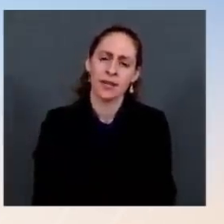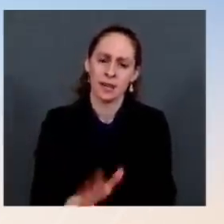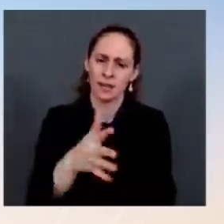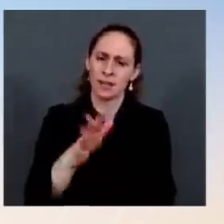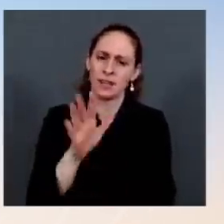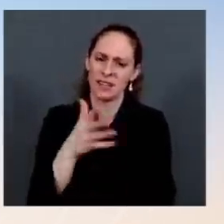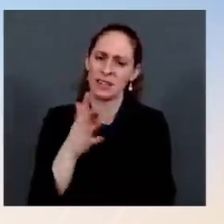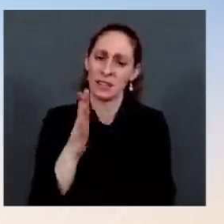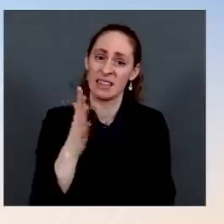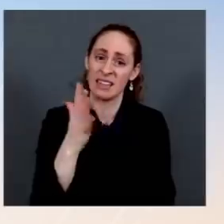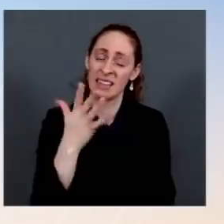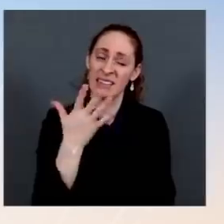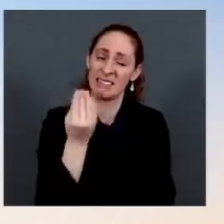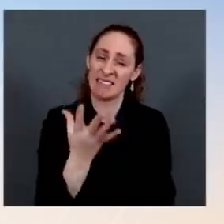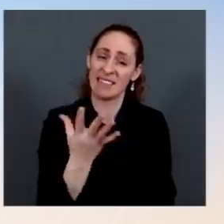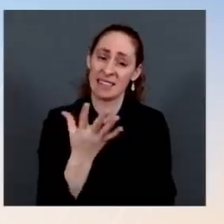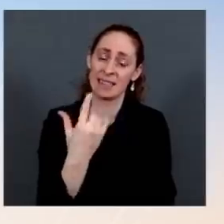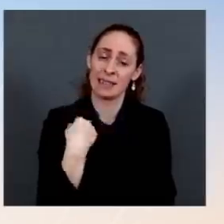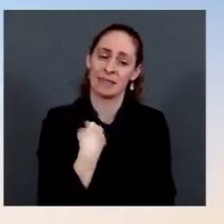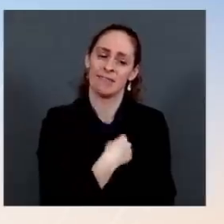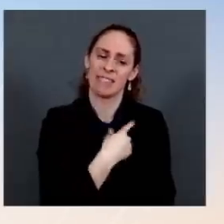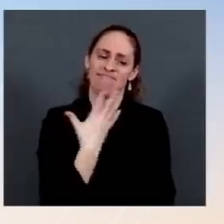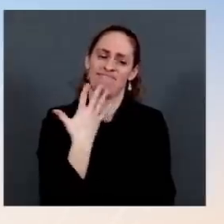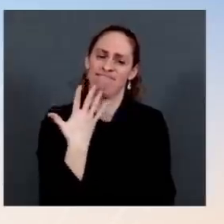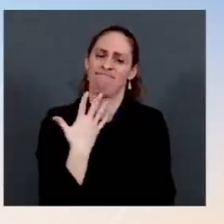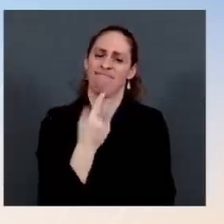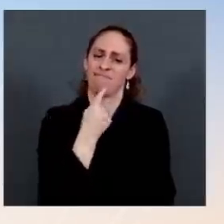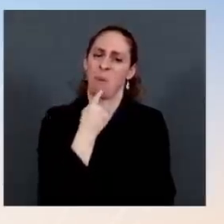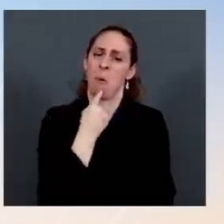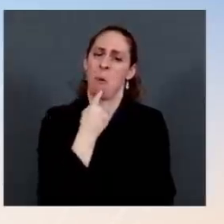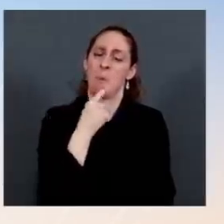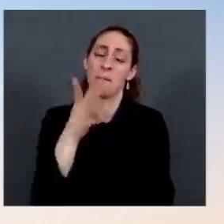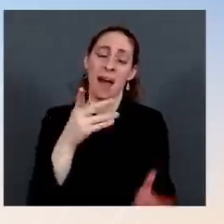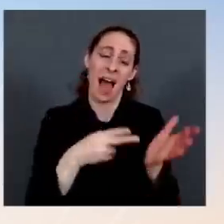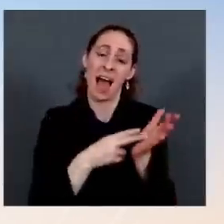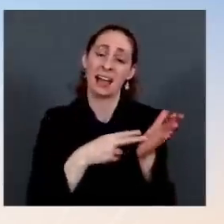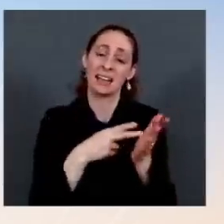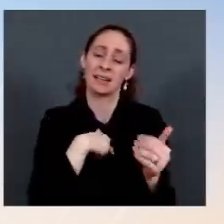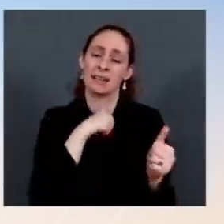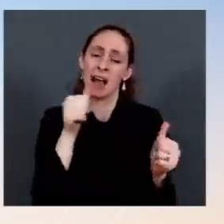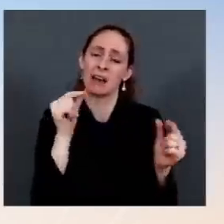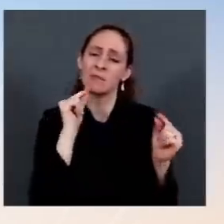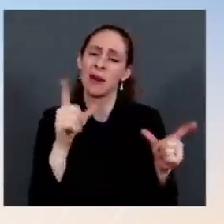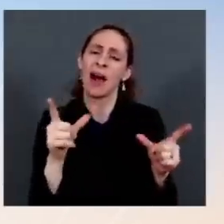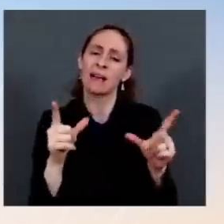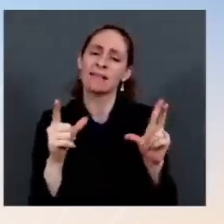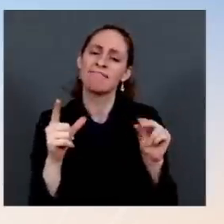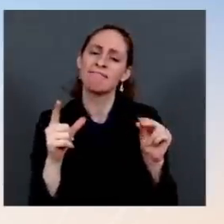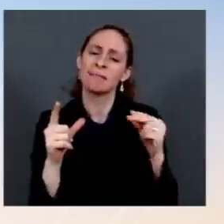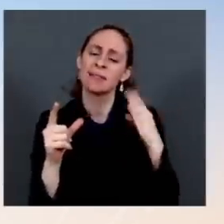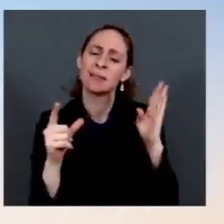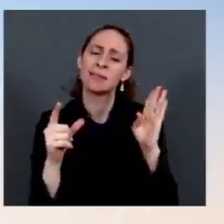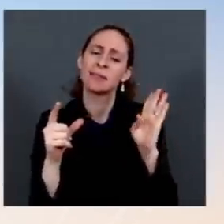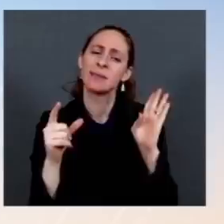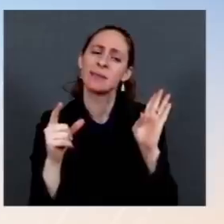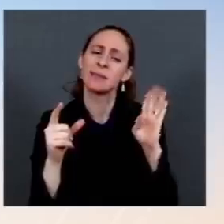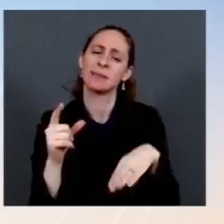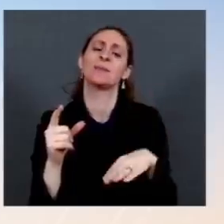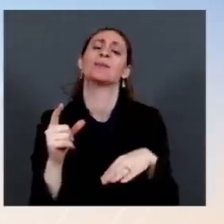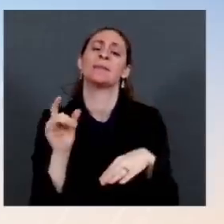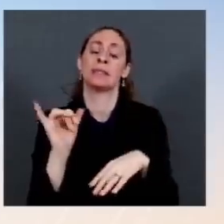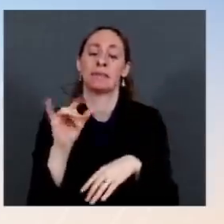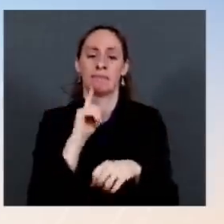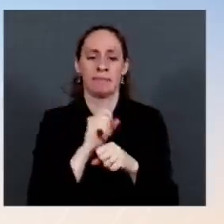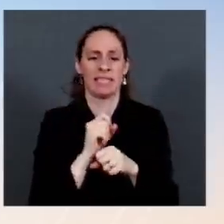we've seen a trend from some of the same individuals. Go ahead. The it's been one week since the President had his virtual conversation with President Putin. Have you seen